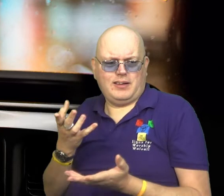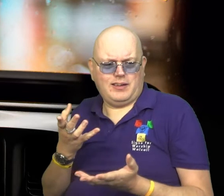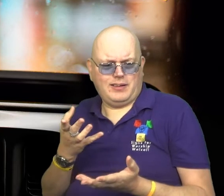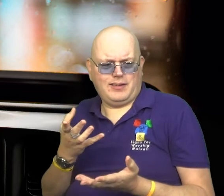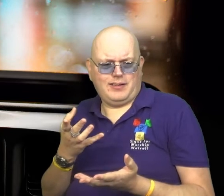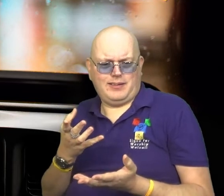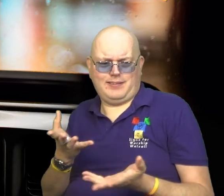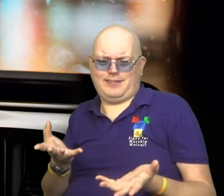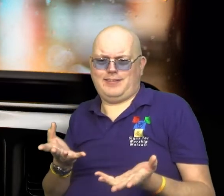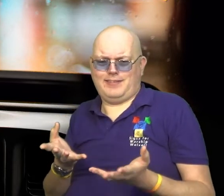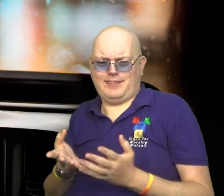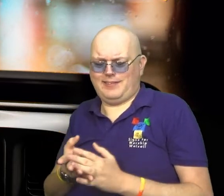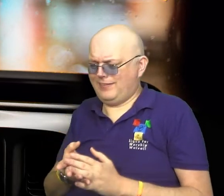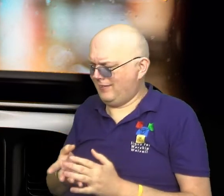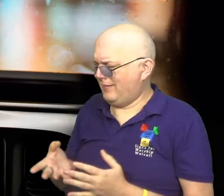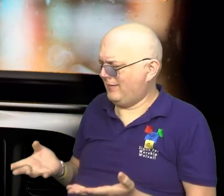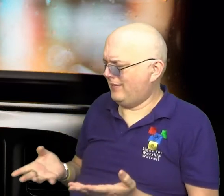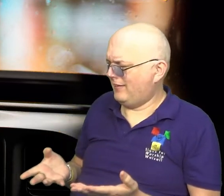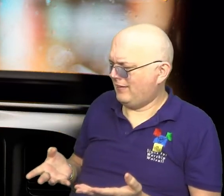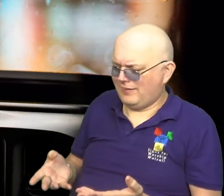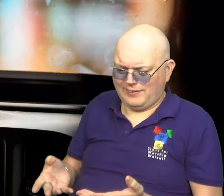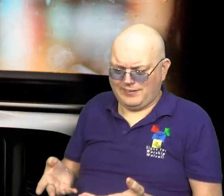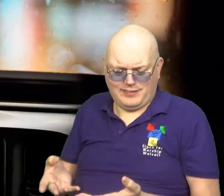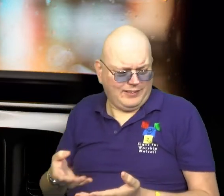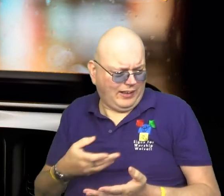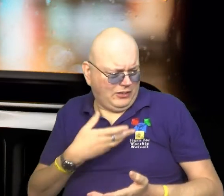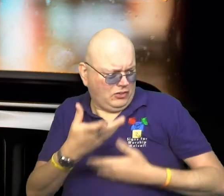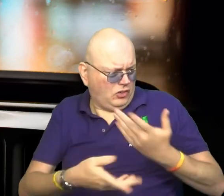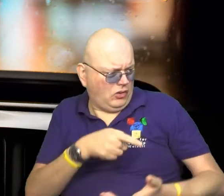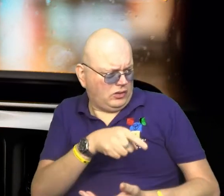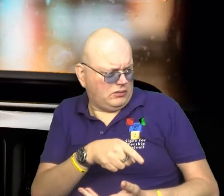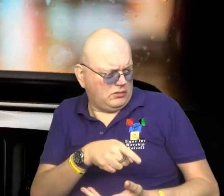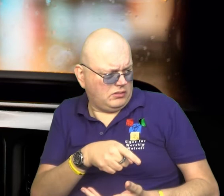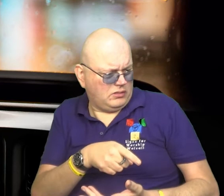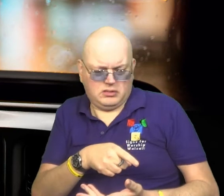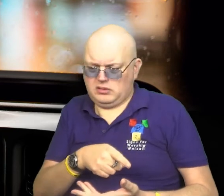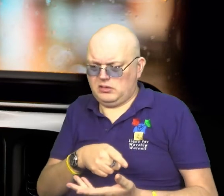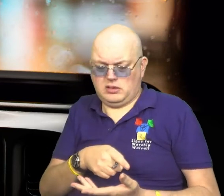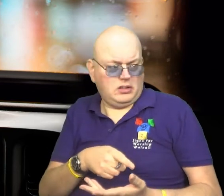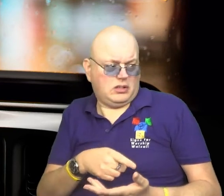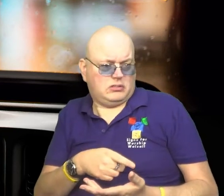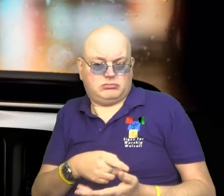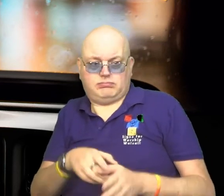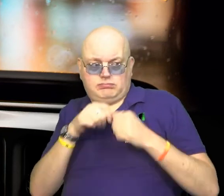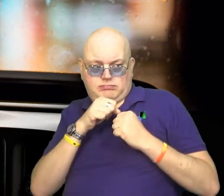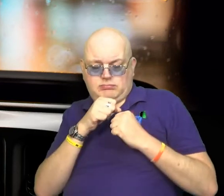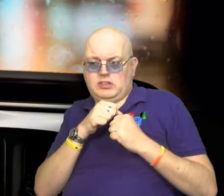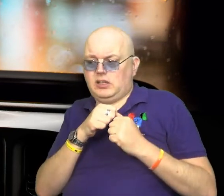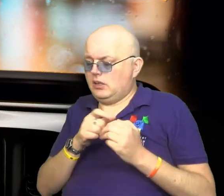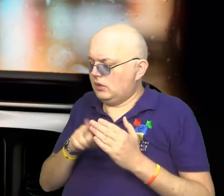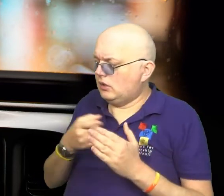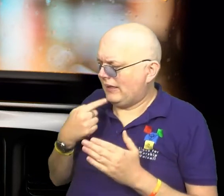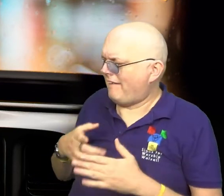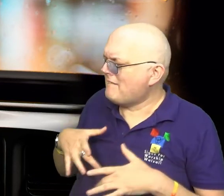ha, she said she wouldn't tell. And I turned to ask my friend if she'd told him the stuff I'd talked to her about. She assured me that she hadn't